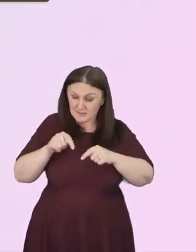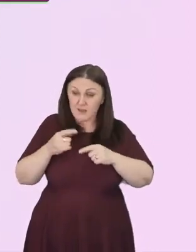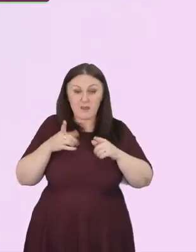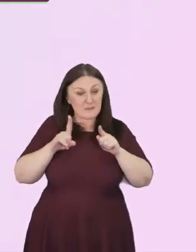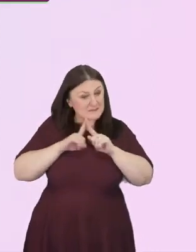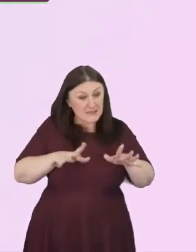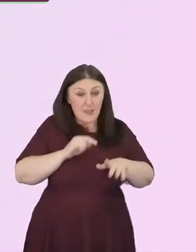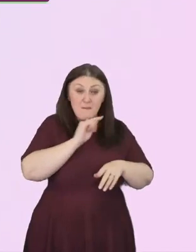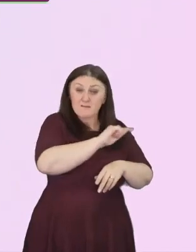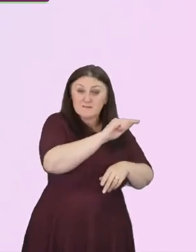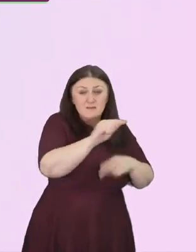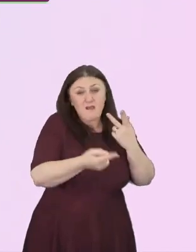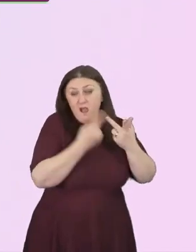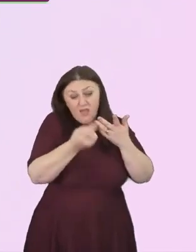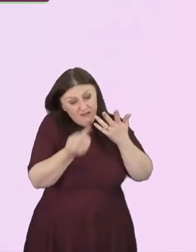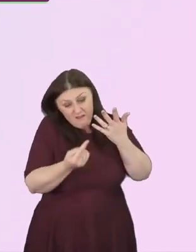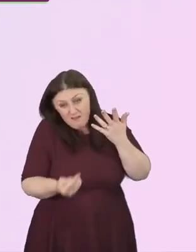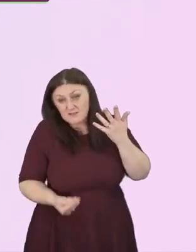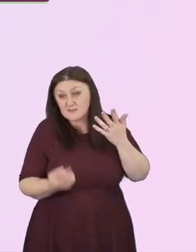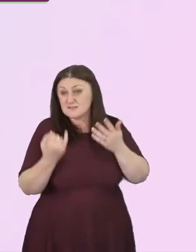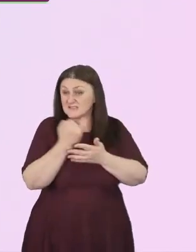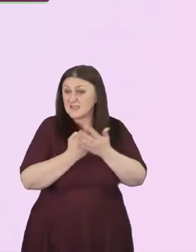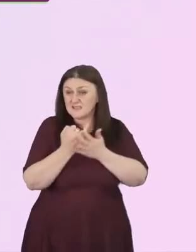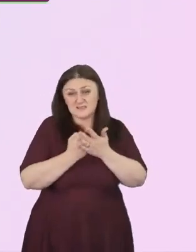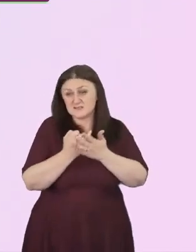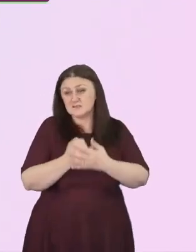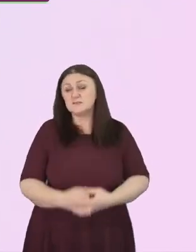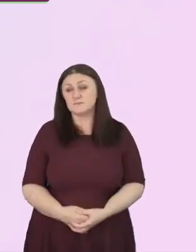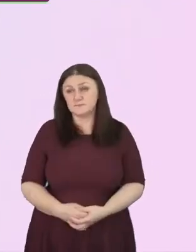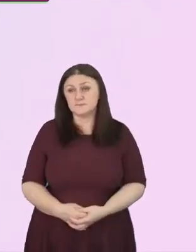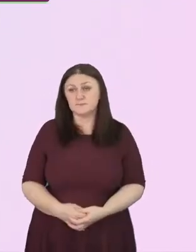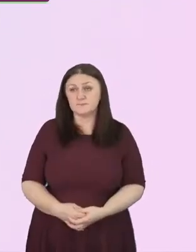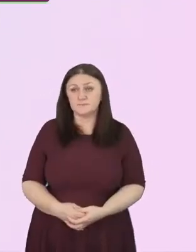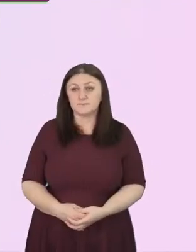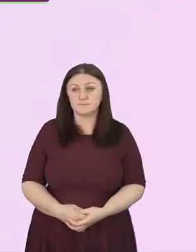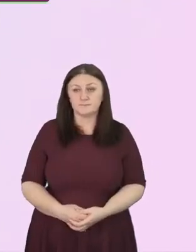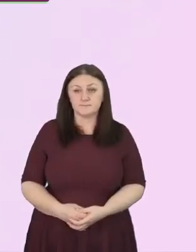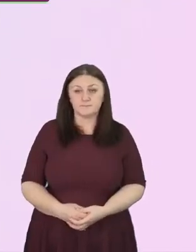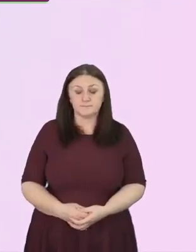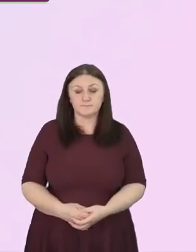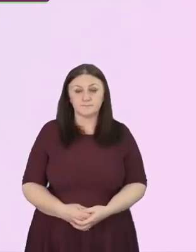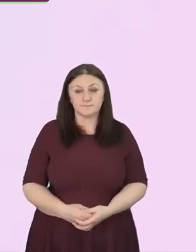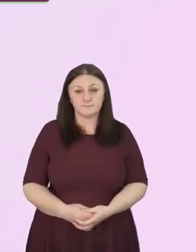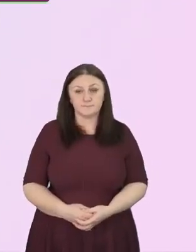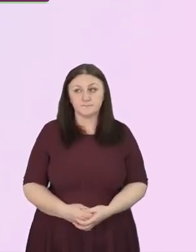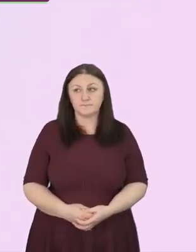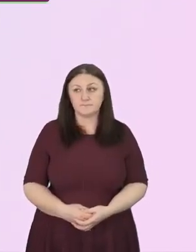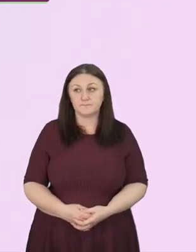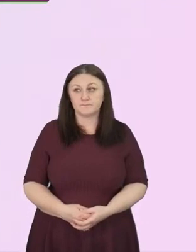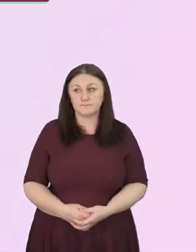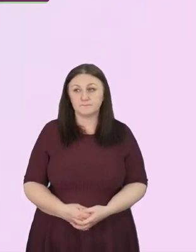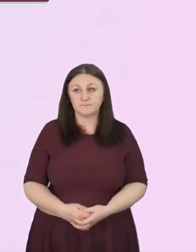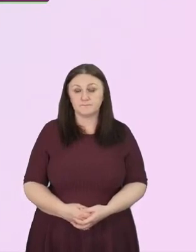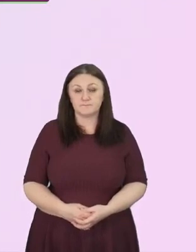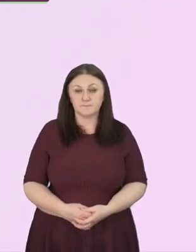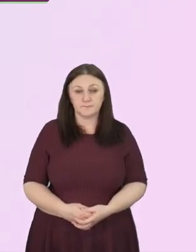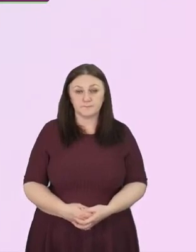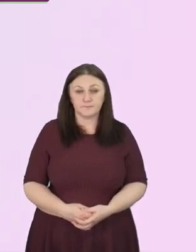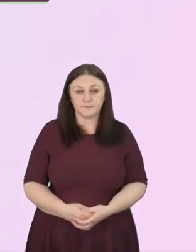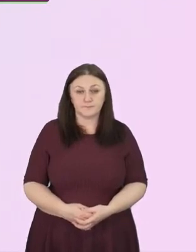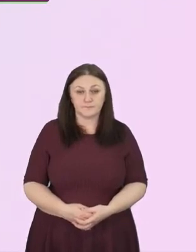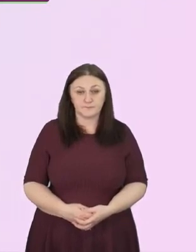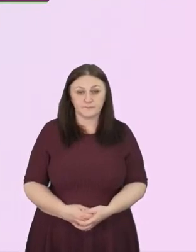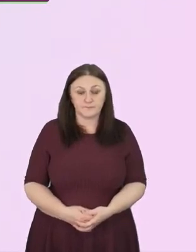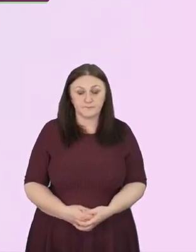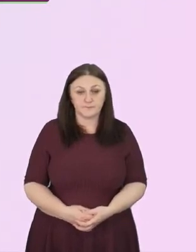Number five, find a balance. As I've already said, navigating our way through all of this is sometimes